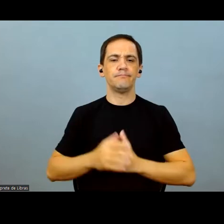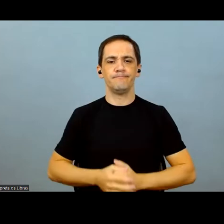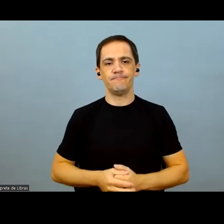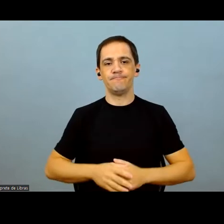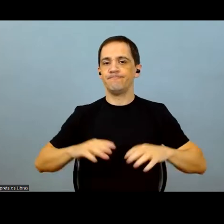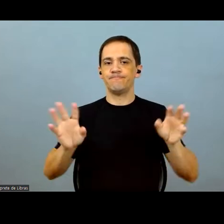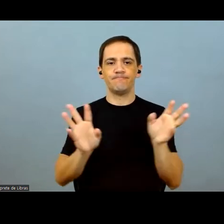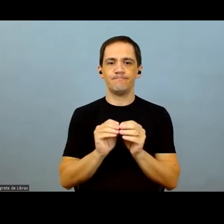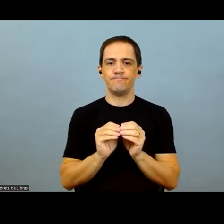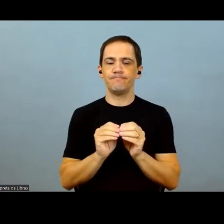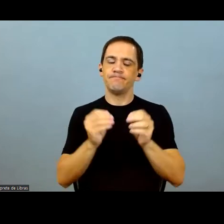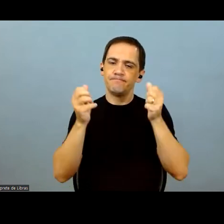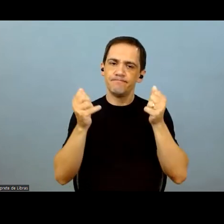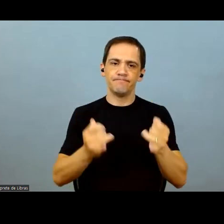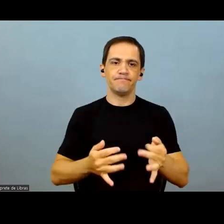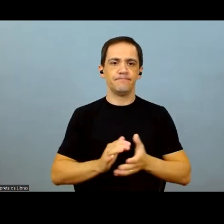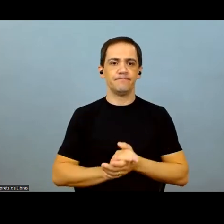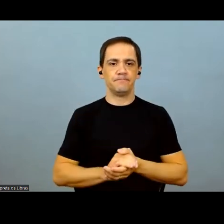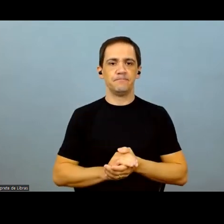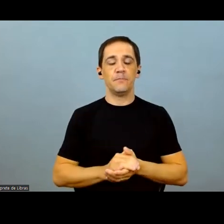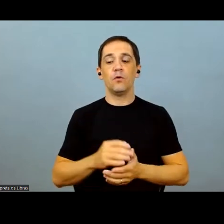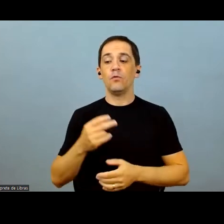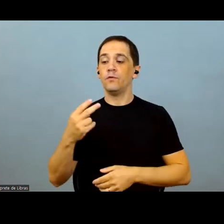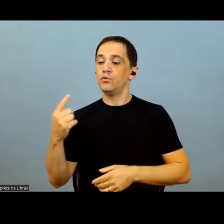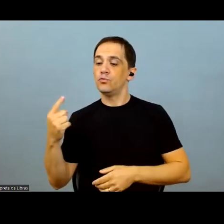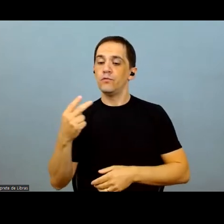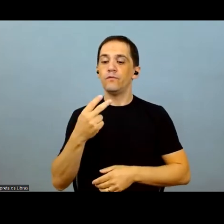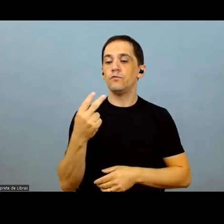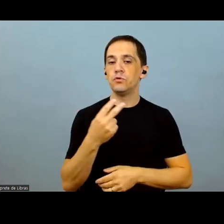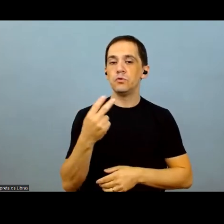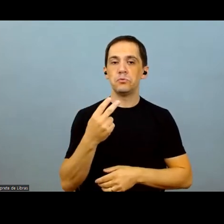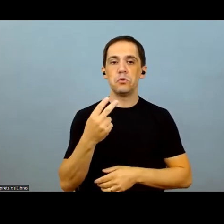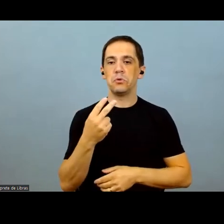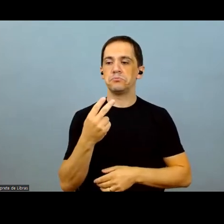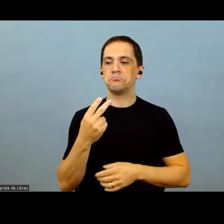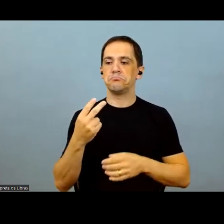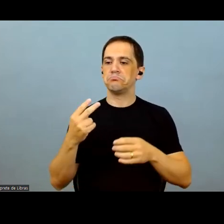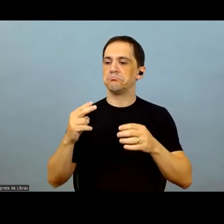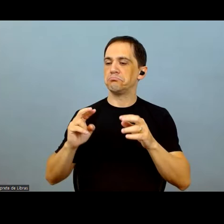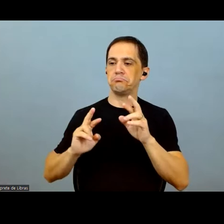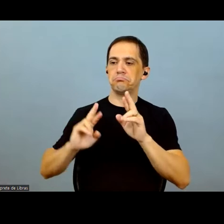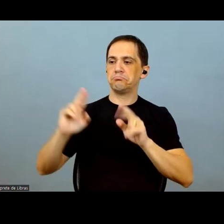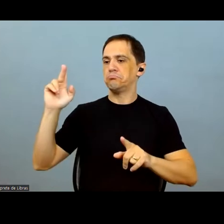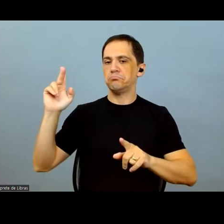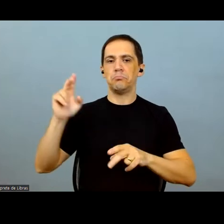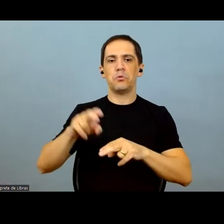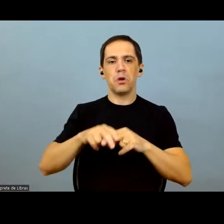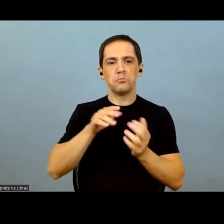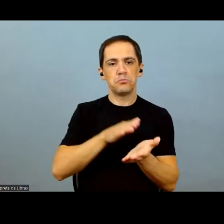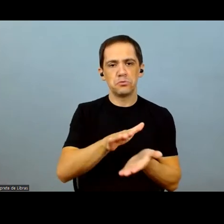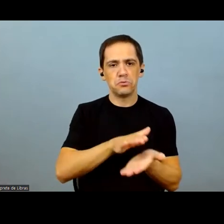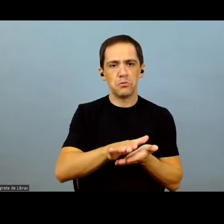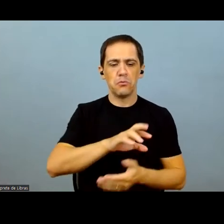add up and be equivalent. So what will change our margin in 22 won't be yield.